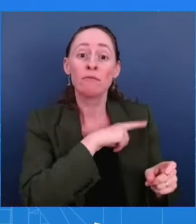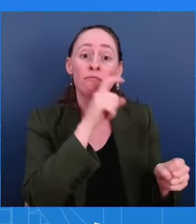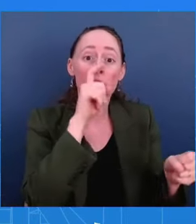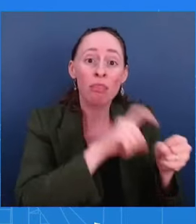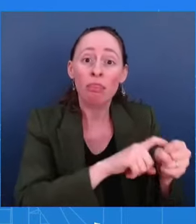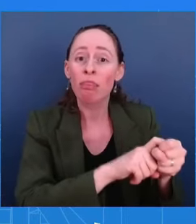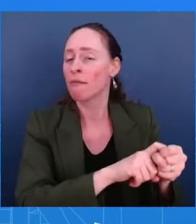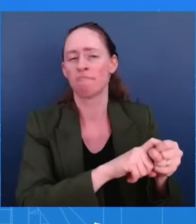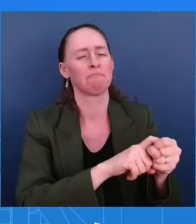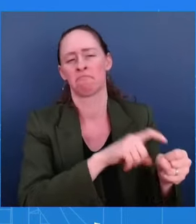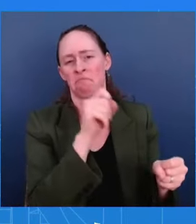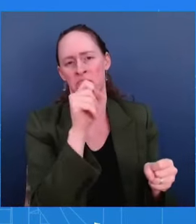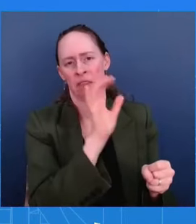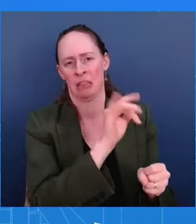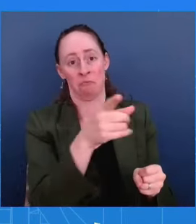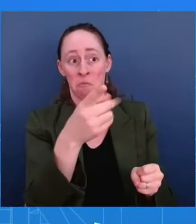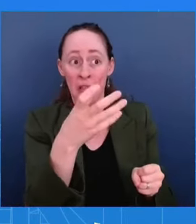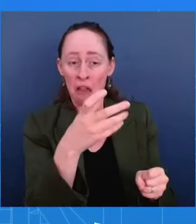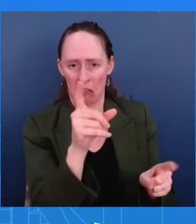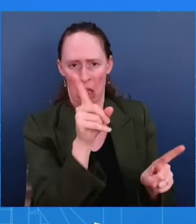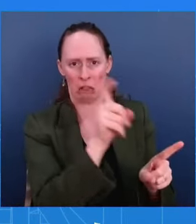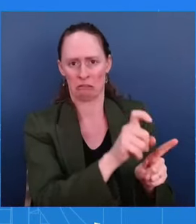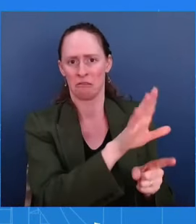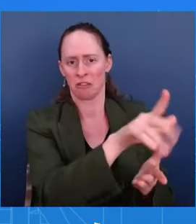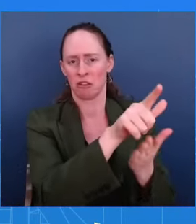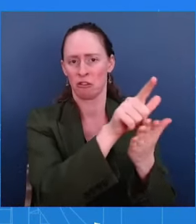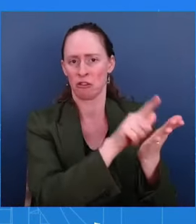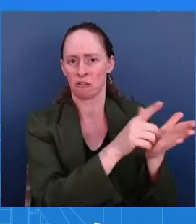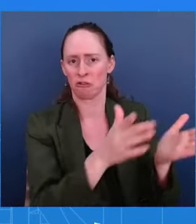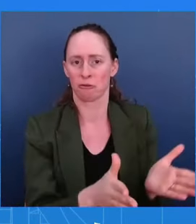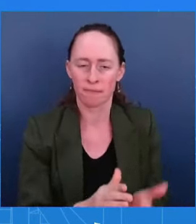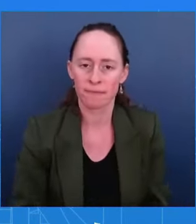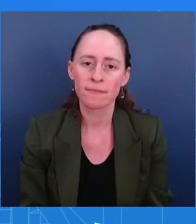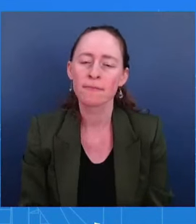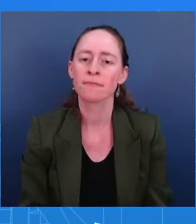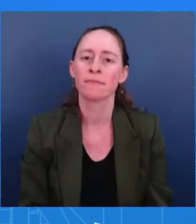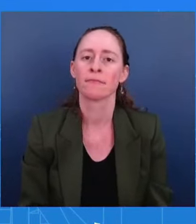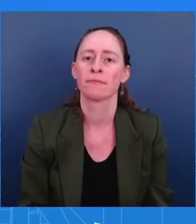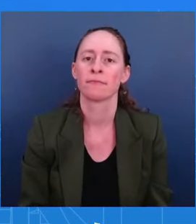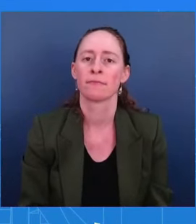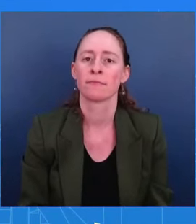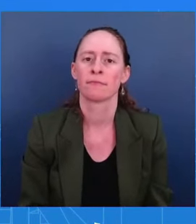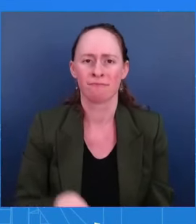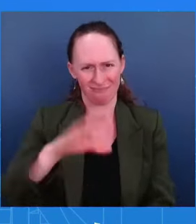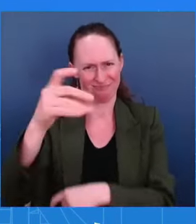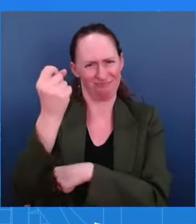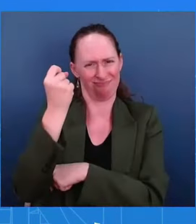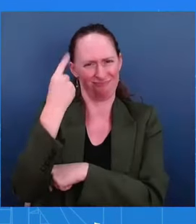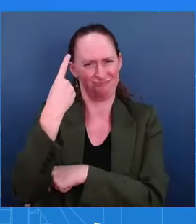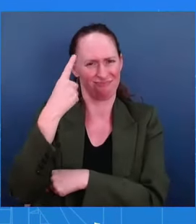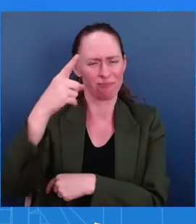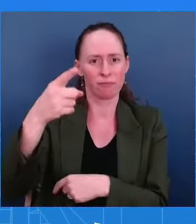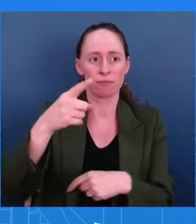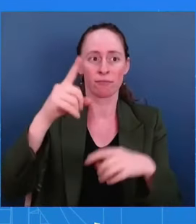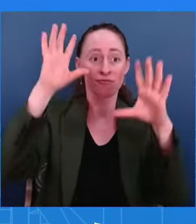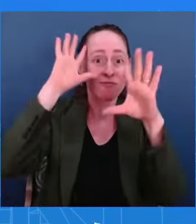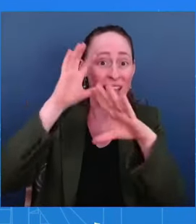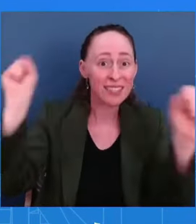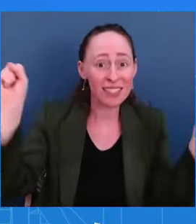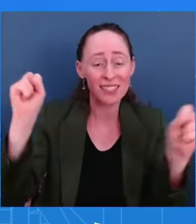representatives. I would say as well that, of course, the President and the First Lady, they love their son. They're proud of